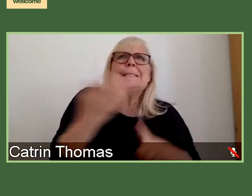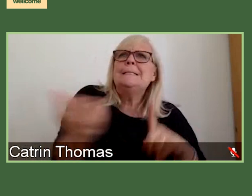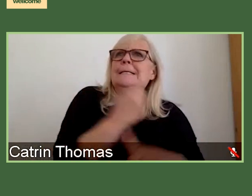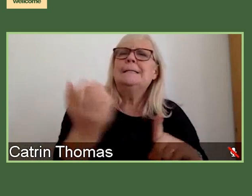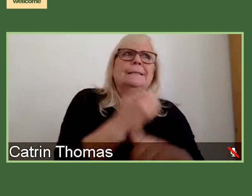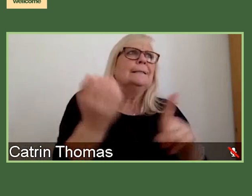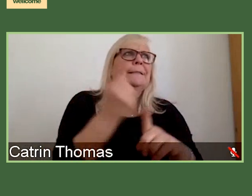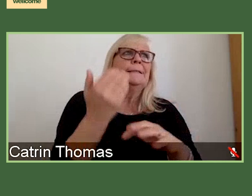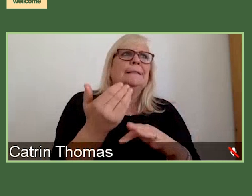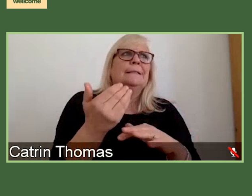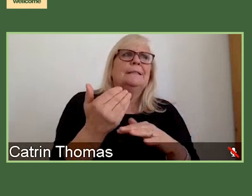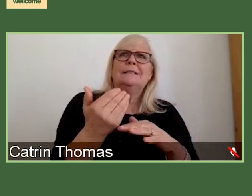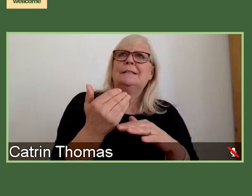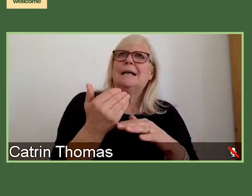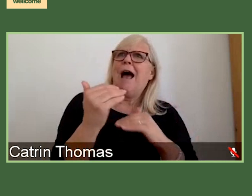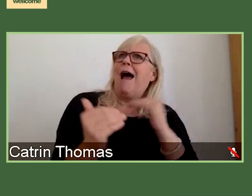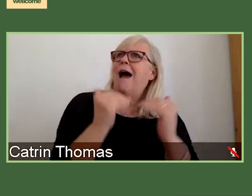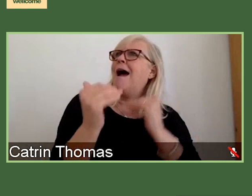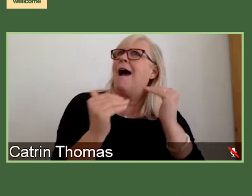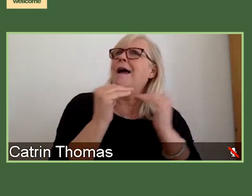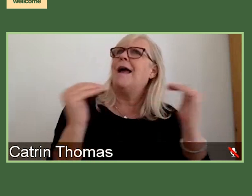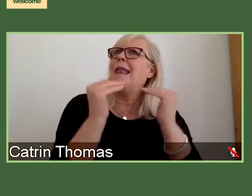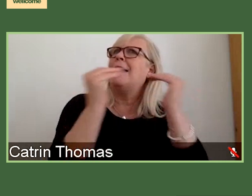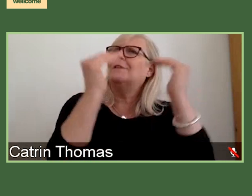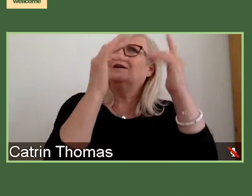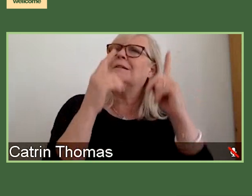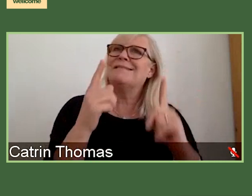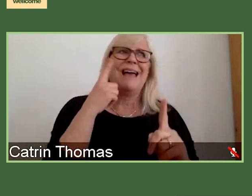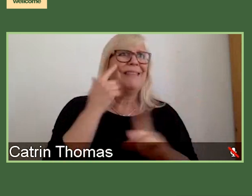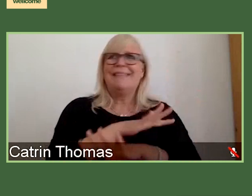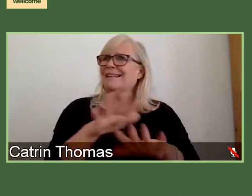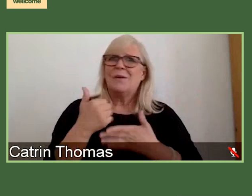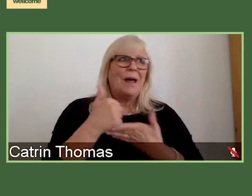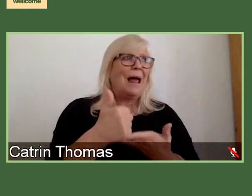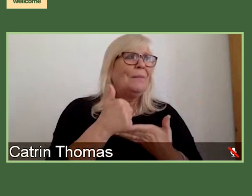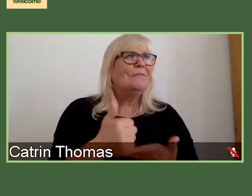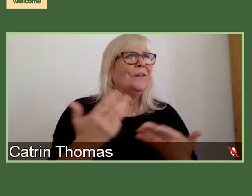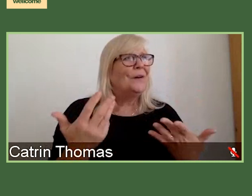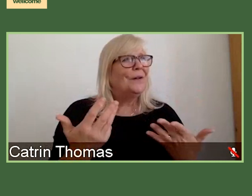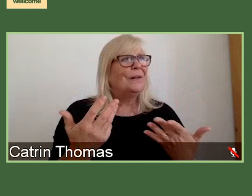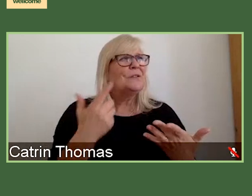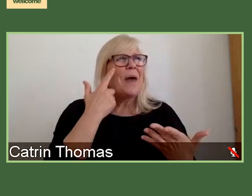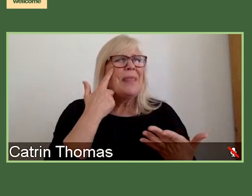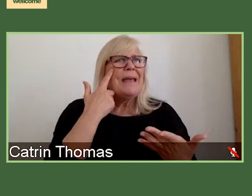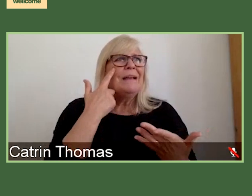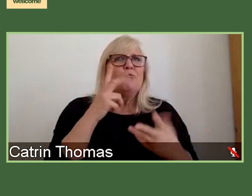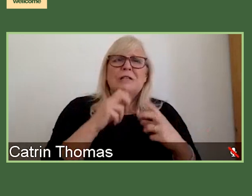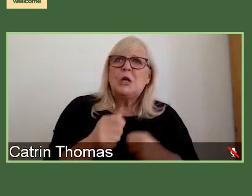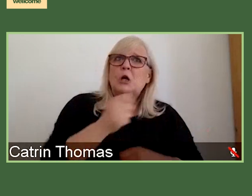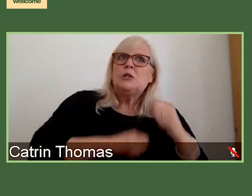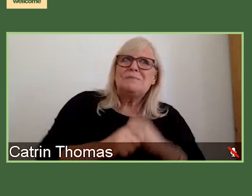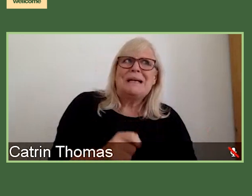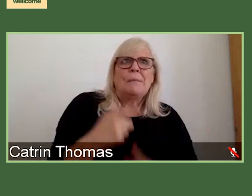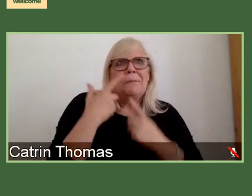And I think that's really very unhelpful and can lead to kind of quite a bit of conservatism. So, I think we really are trying to,